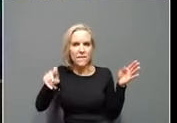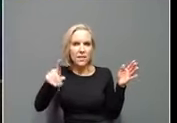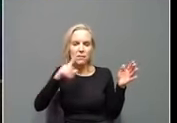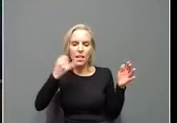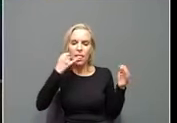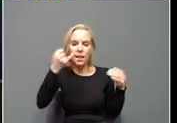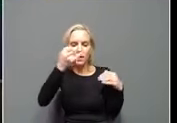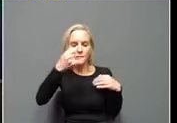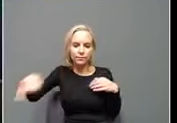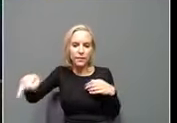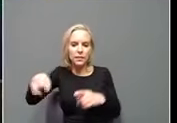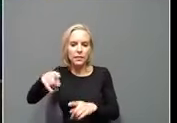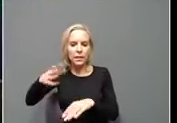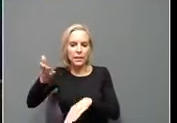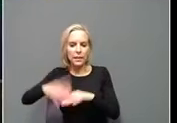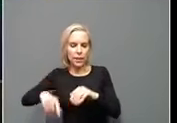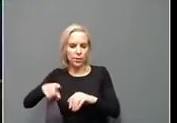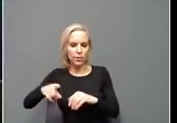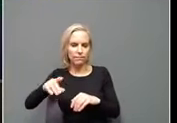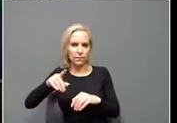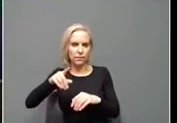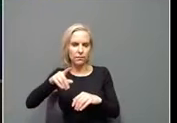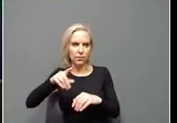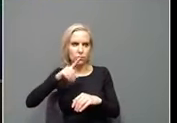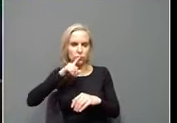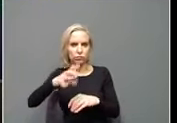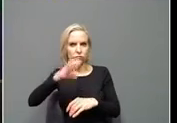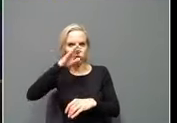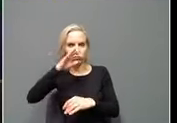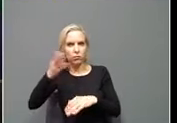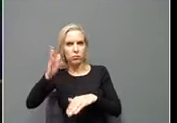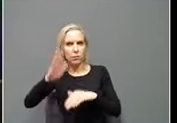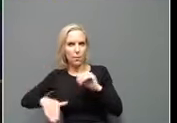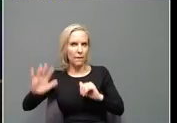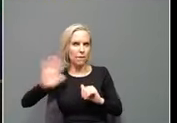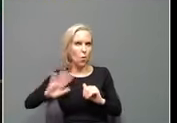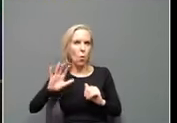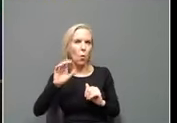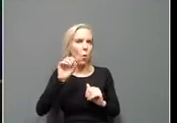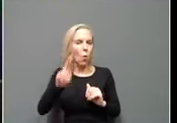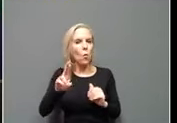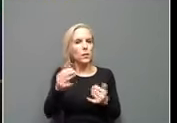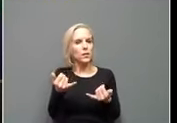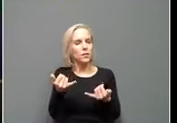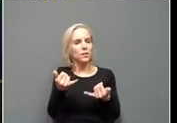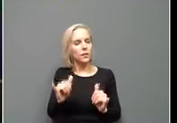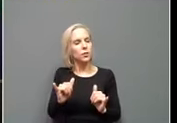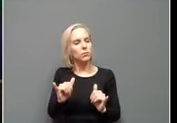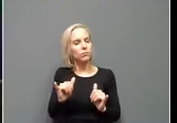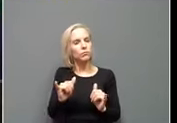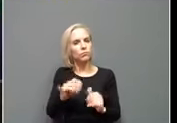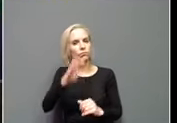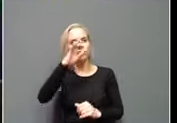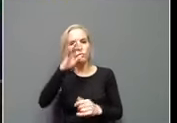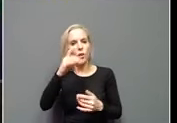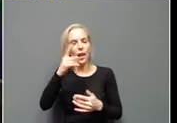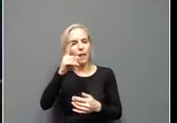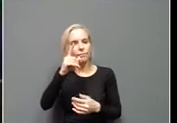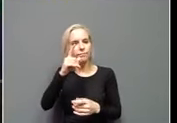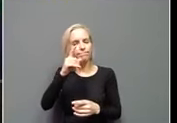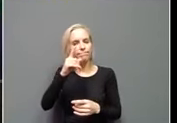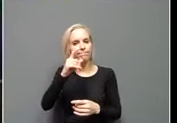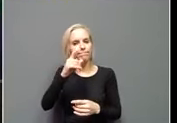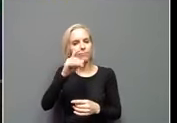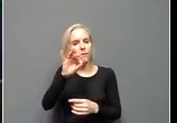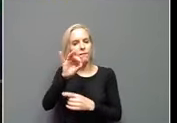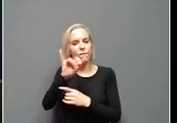established before, um, today or, or still holding firm that that's what would need to happen, including